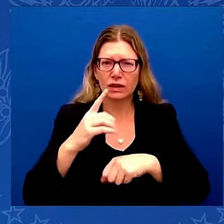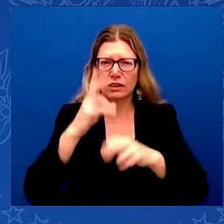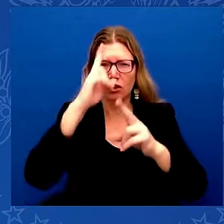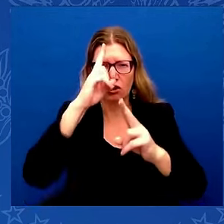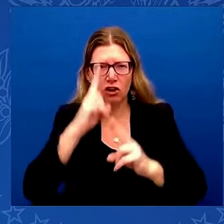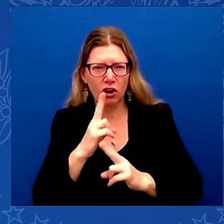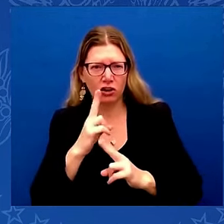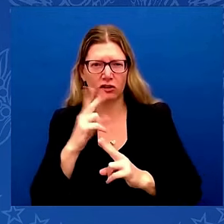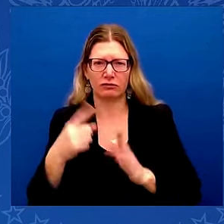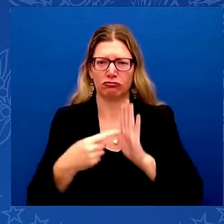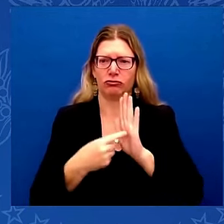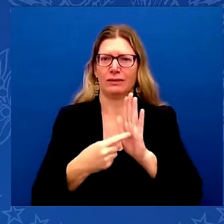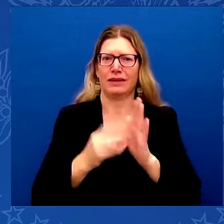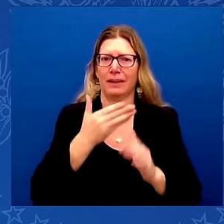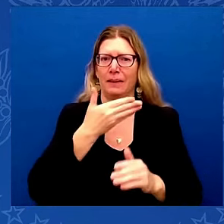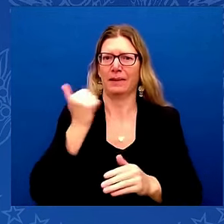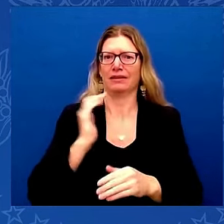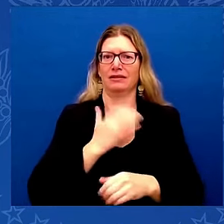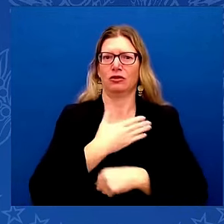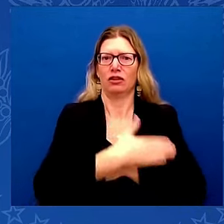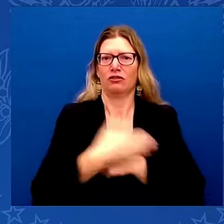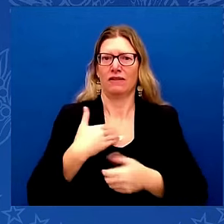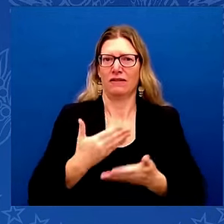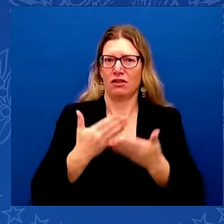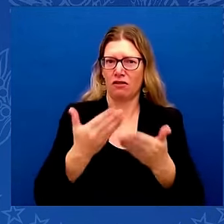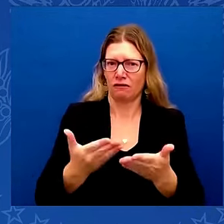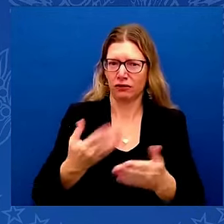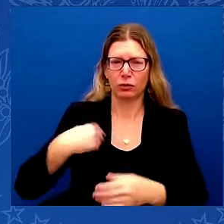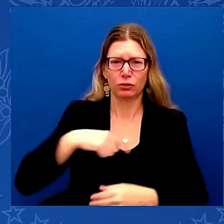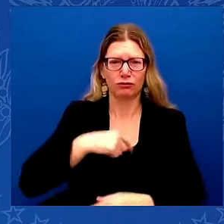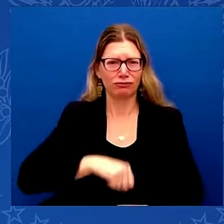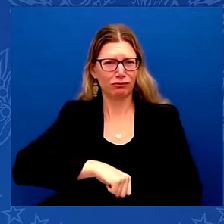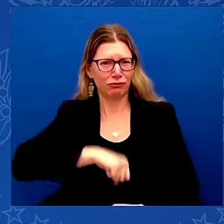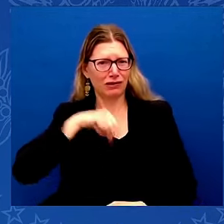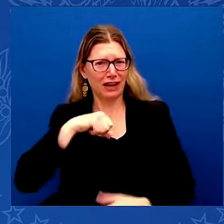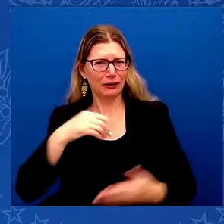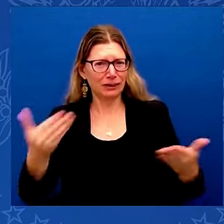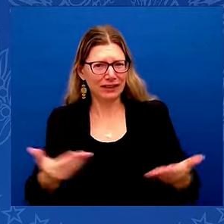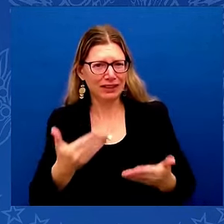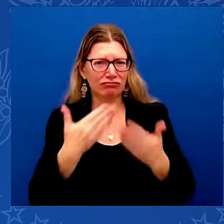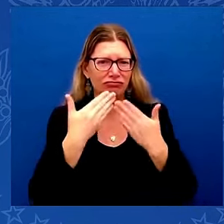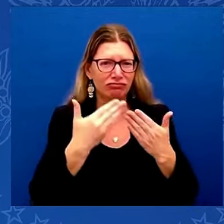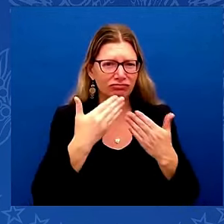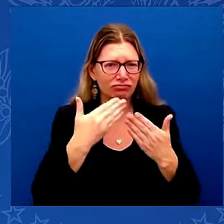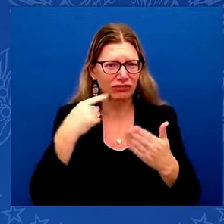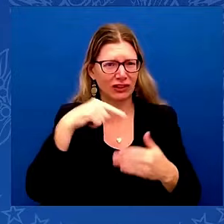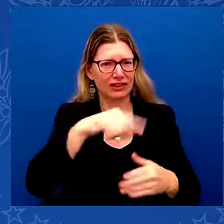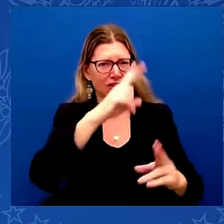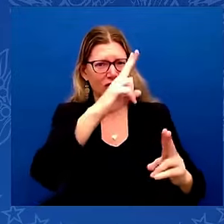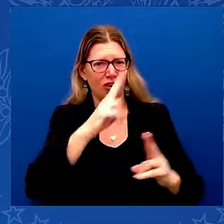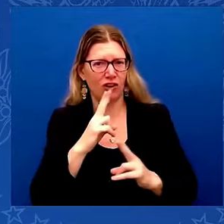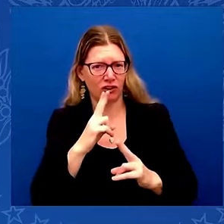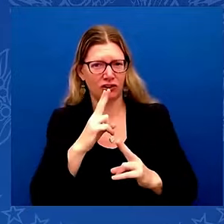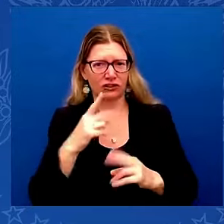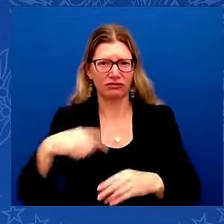and grateful to you for this tremendous honor, on brave old Army team, and beat Navy. Thank you, sir.